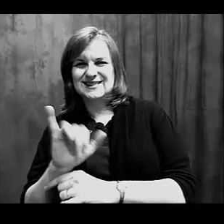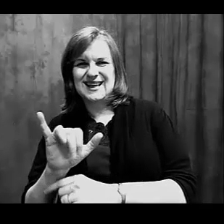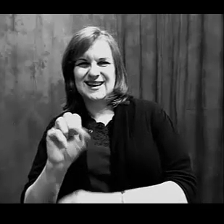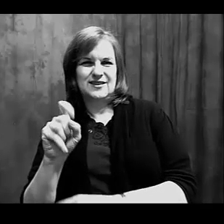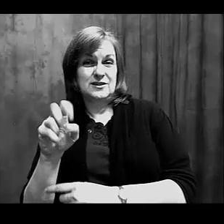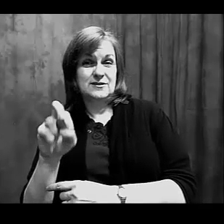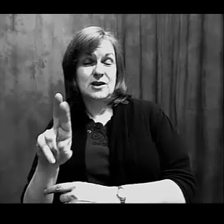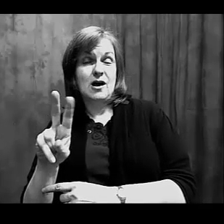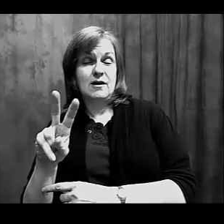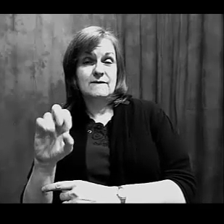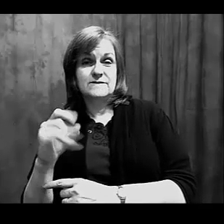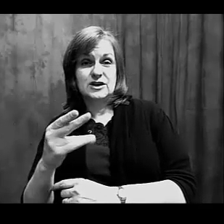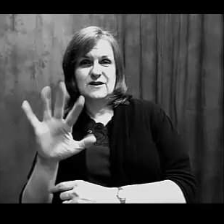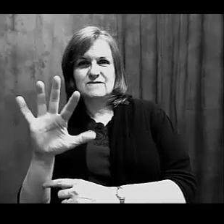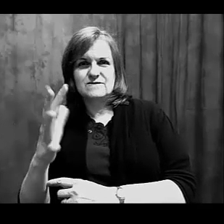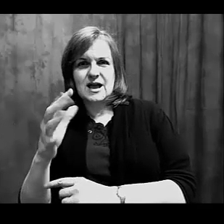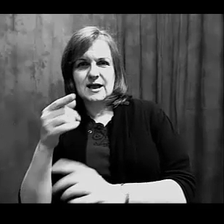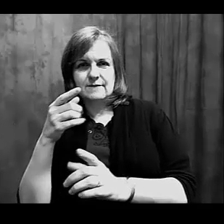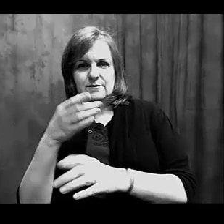like our starfish, right?